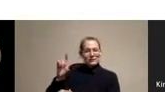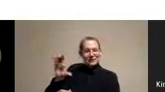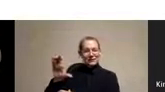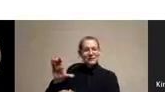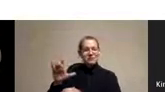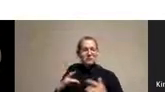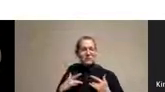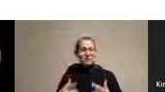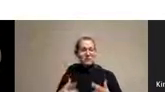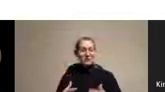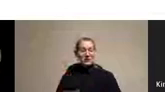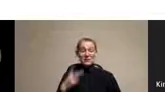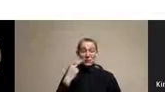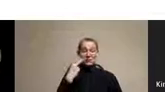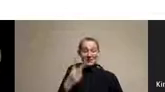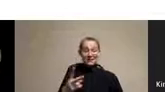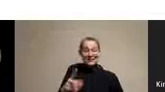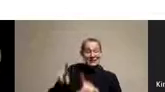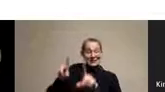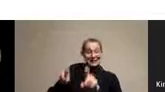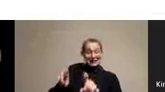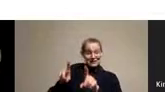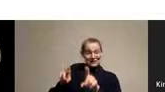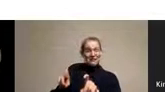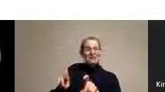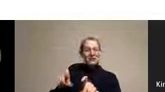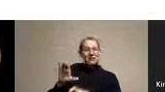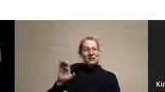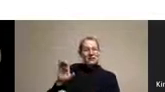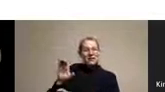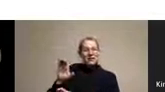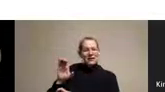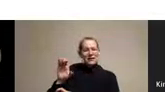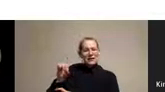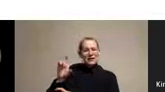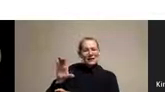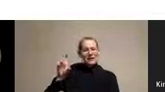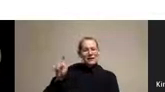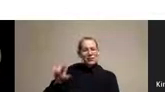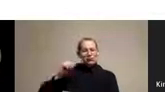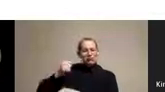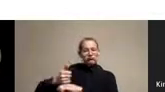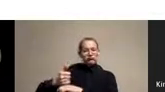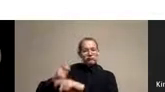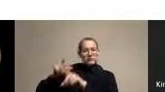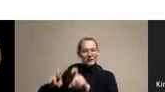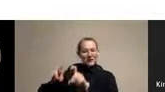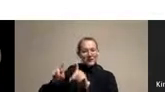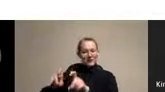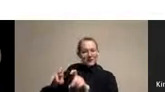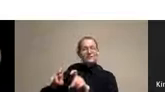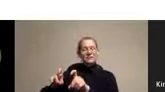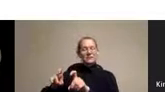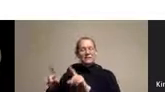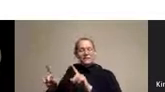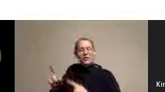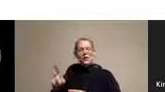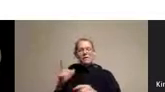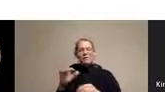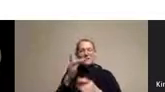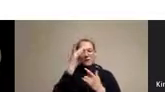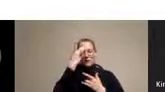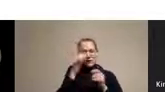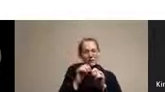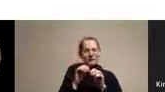see that the testing that CDC was expected to do that was supposed to be an enormous part of our response to the pandemic fell on a lab which had only